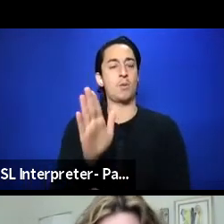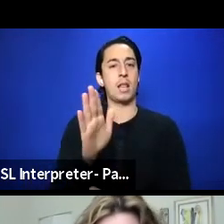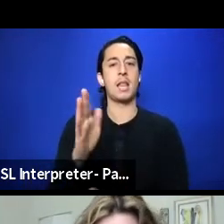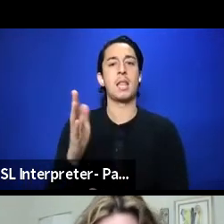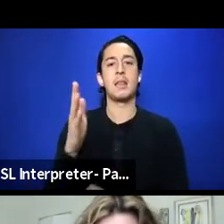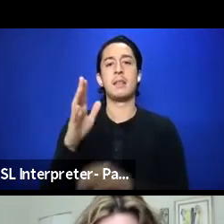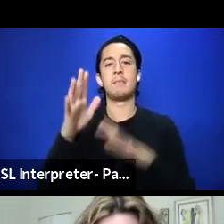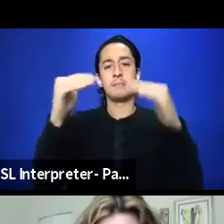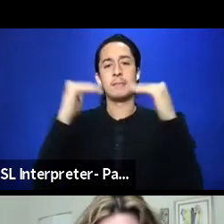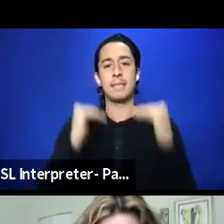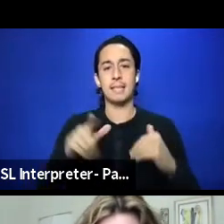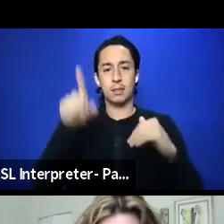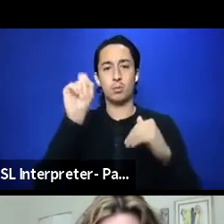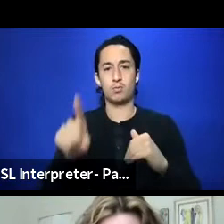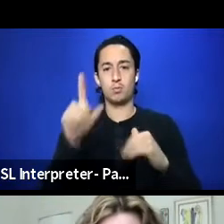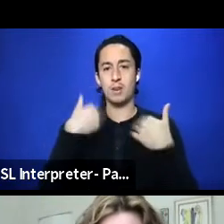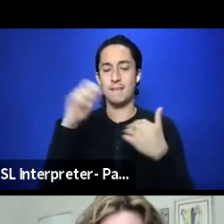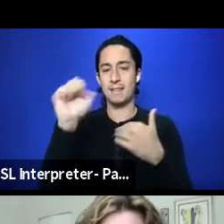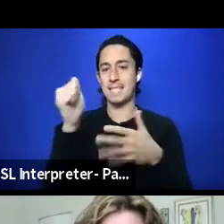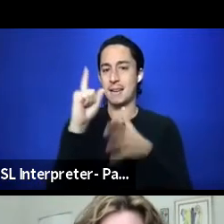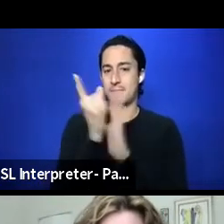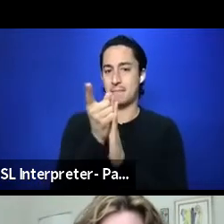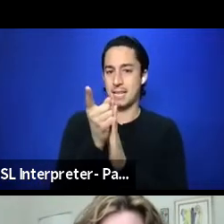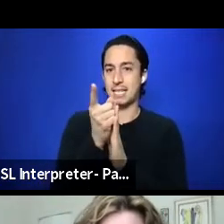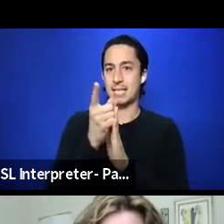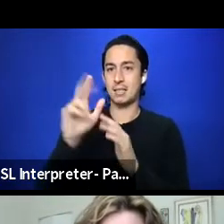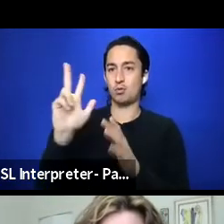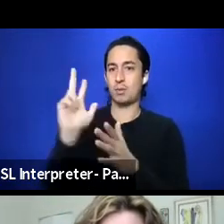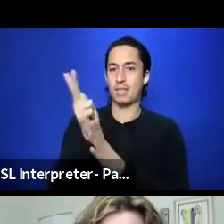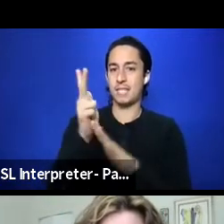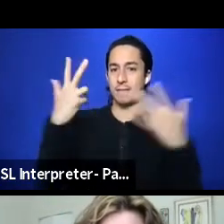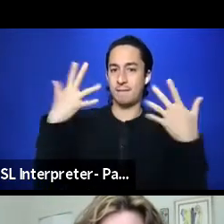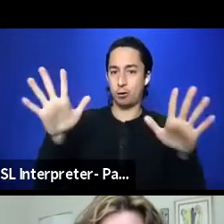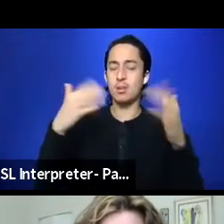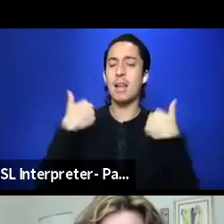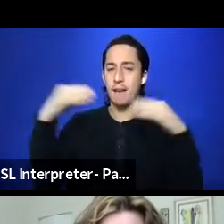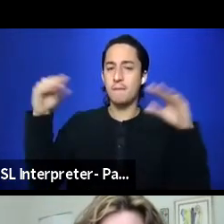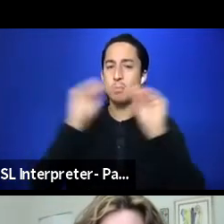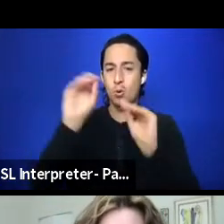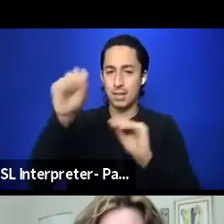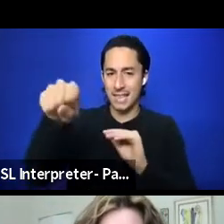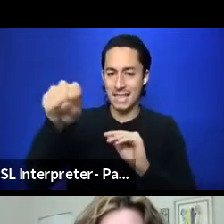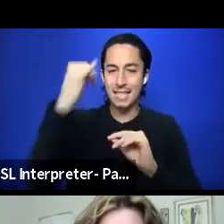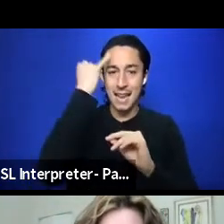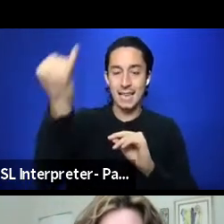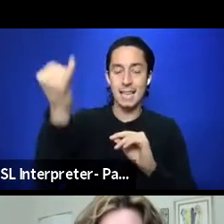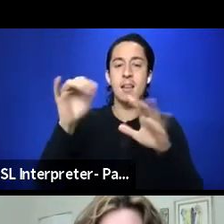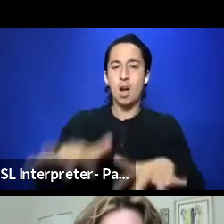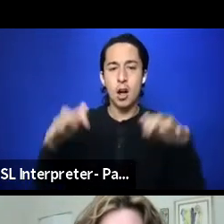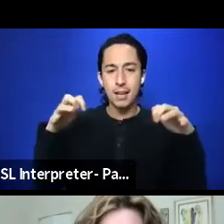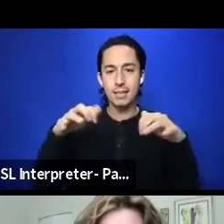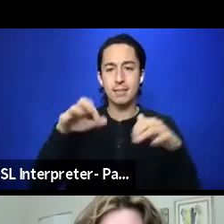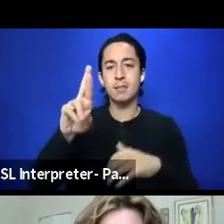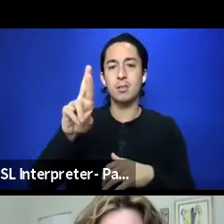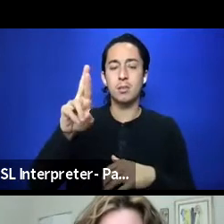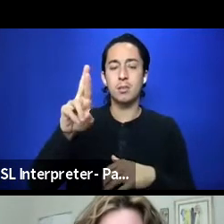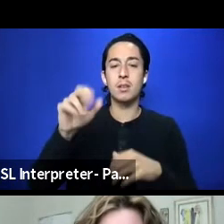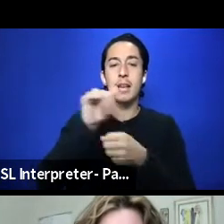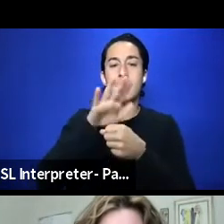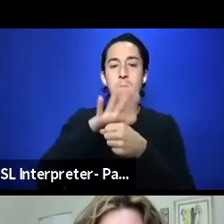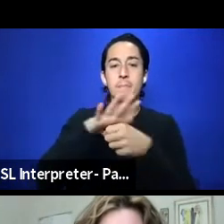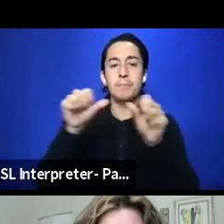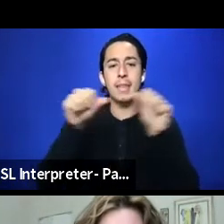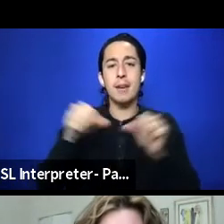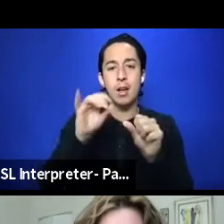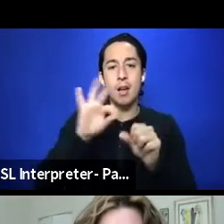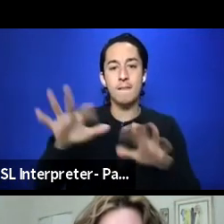us to the next question because we've got 10 minutes, three minutes, we're done in that one. And there's for sure more about this idea of what an audience, what is in the area of audience development,